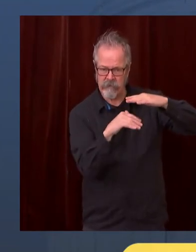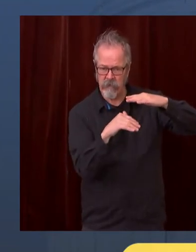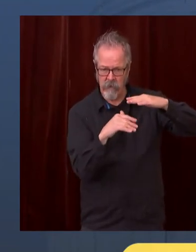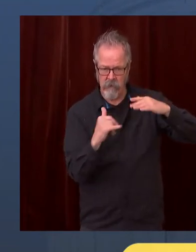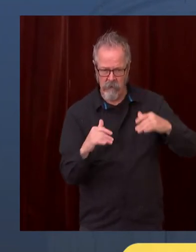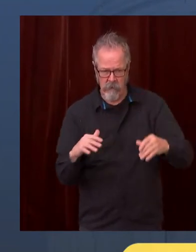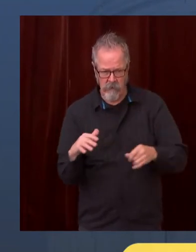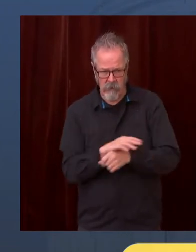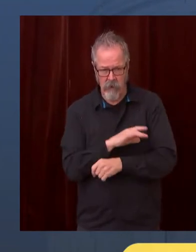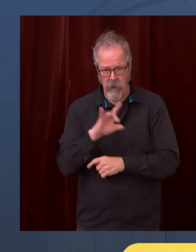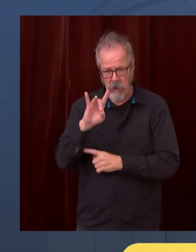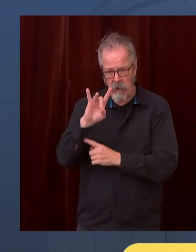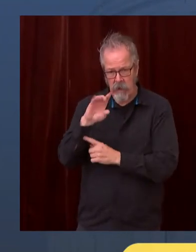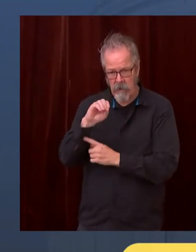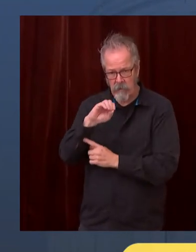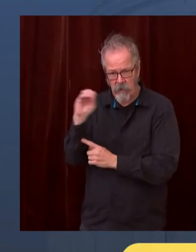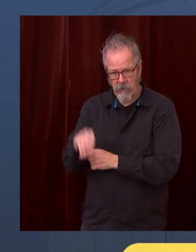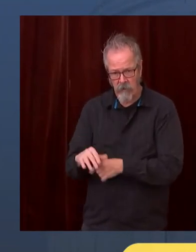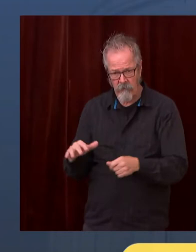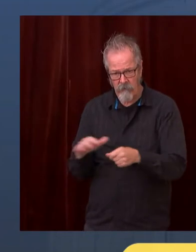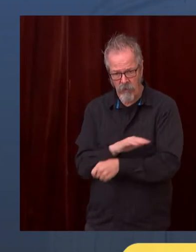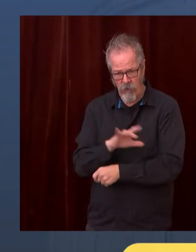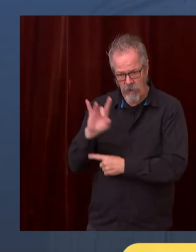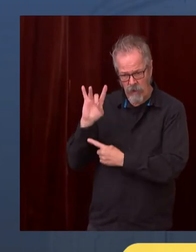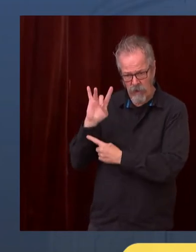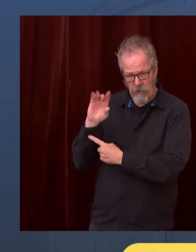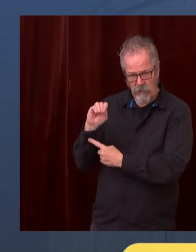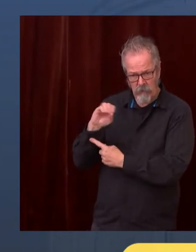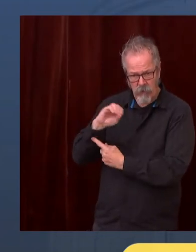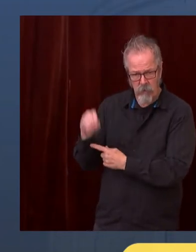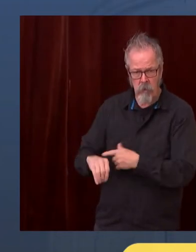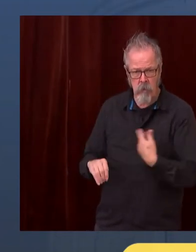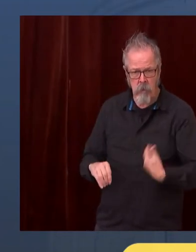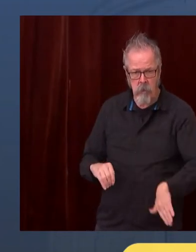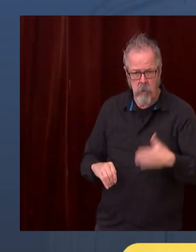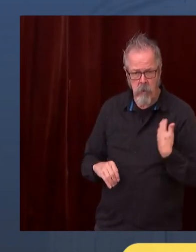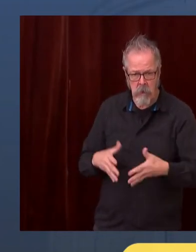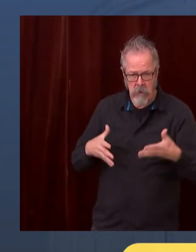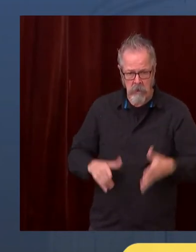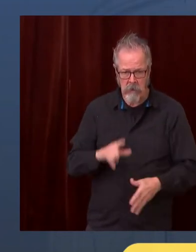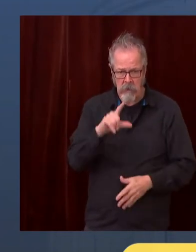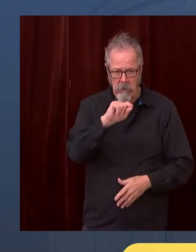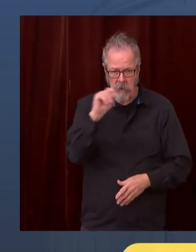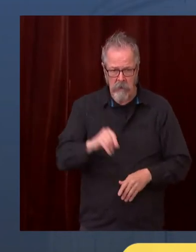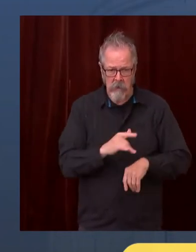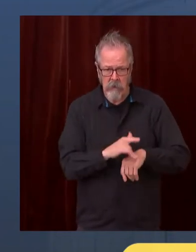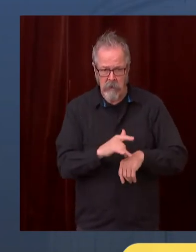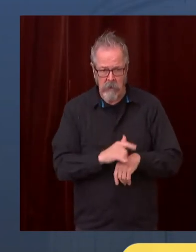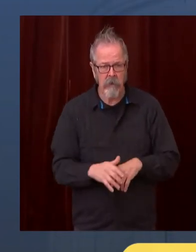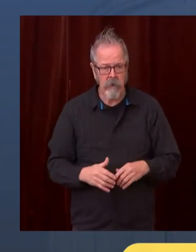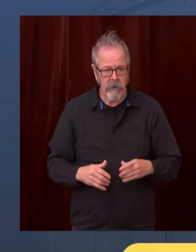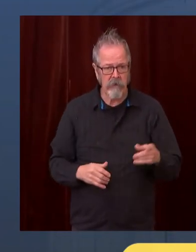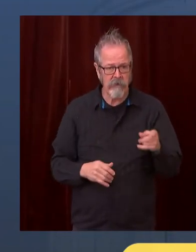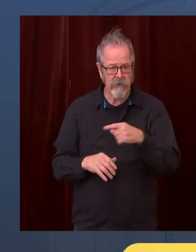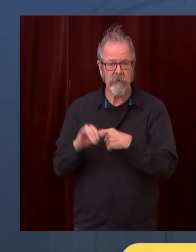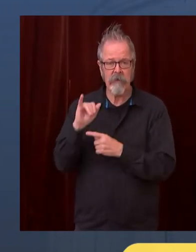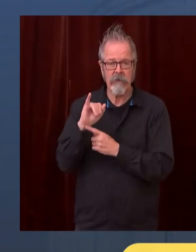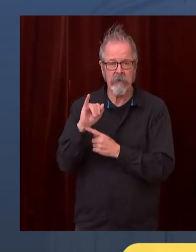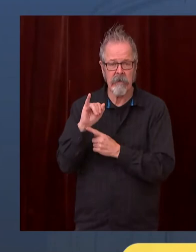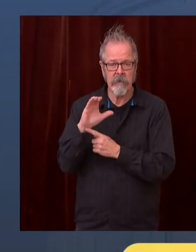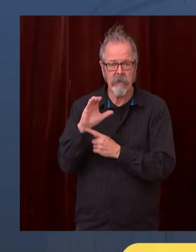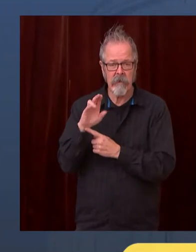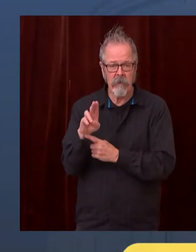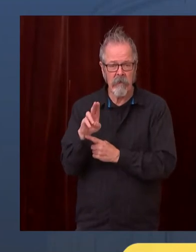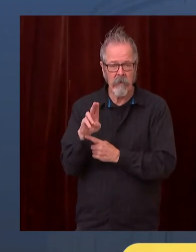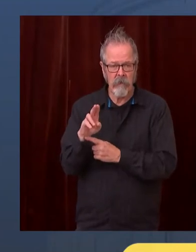ICUs in smaller hospitals, but those smaller hospitals don't generally have all the subspecialty care that's needed for